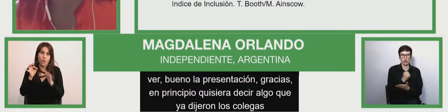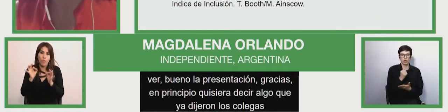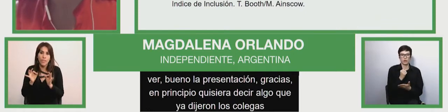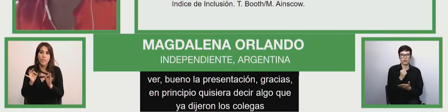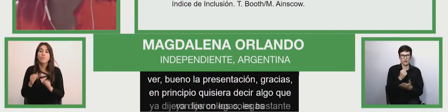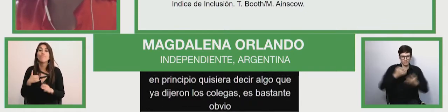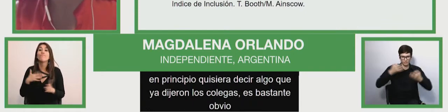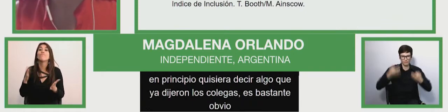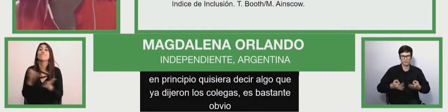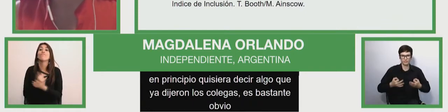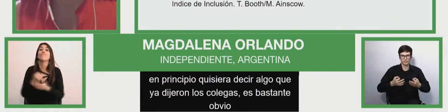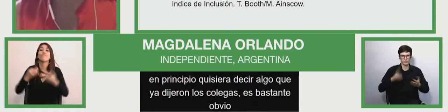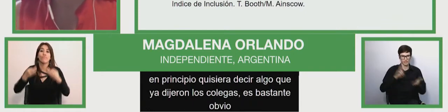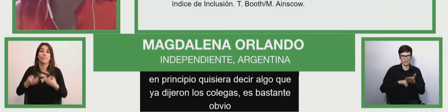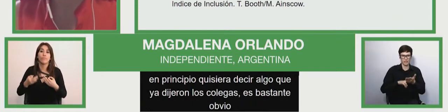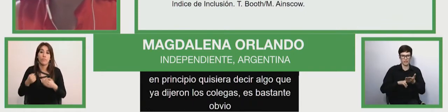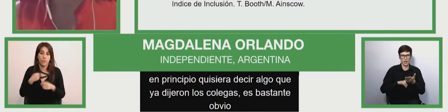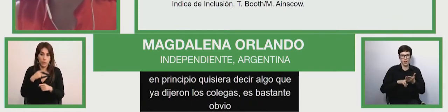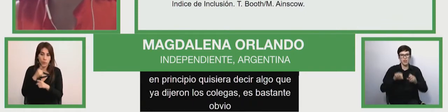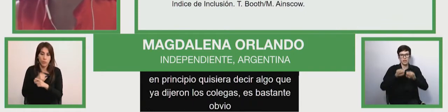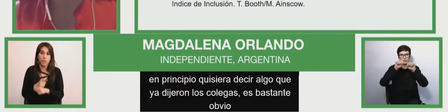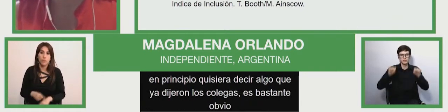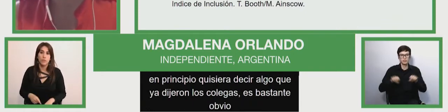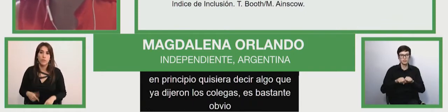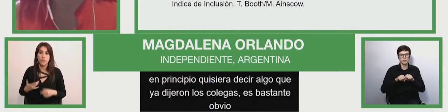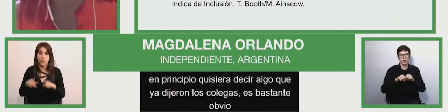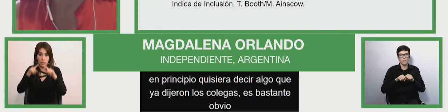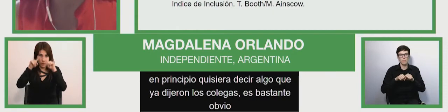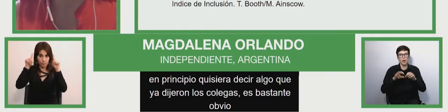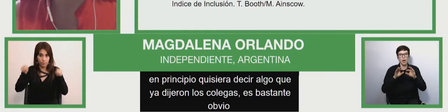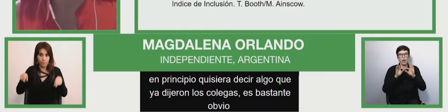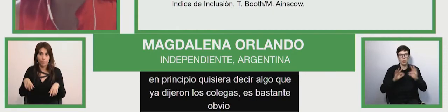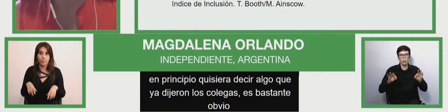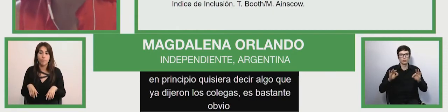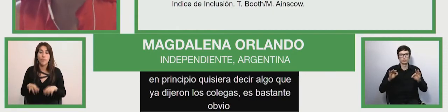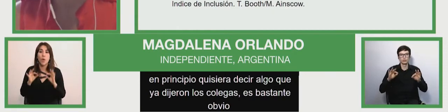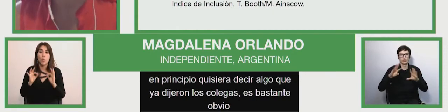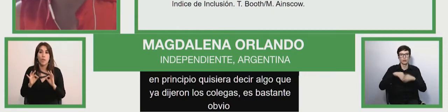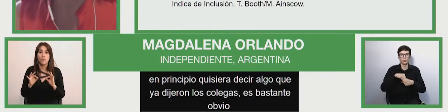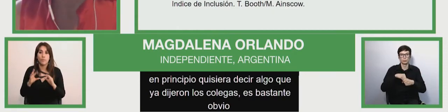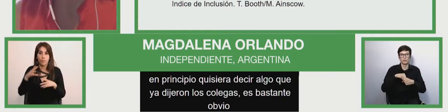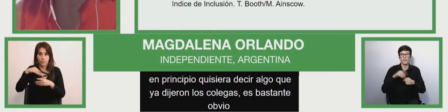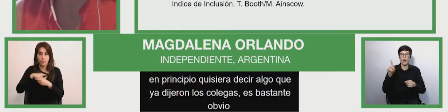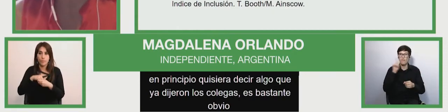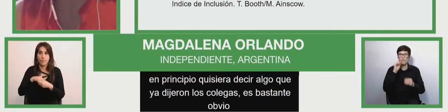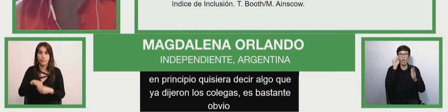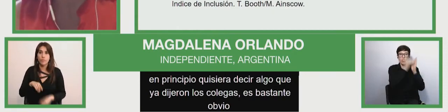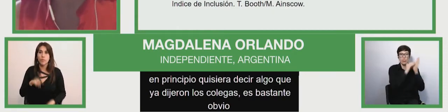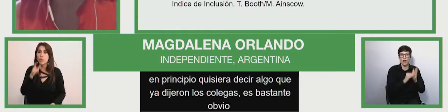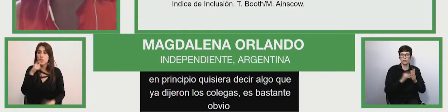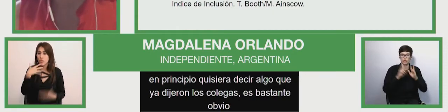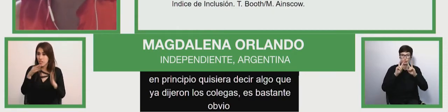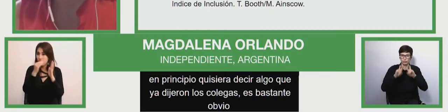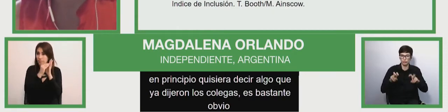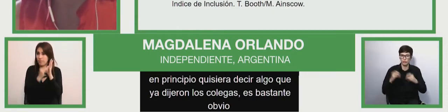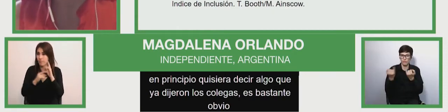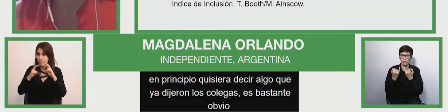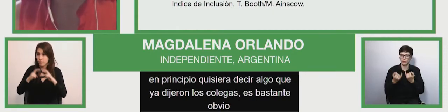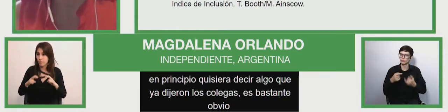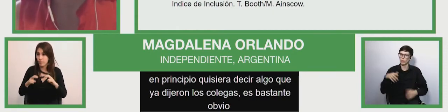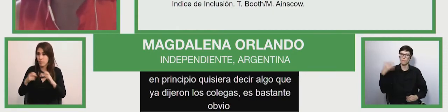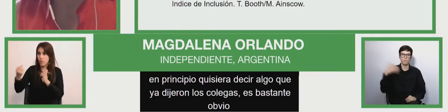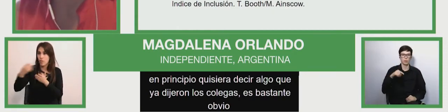forward concrete actions we're needing in inclusive i should to have data it is key paraphrasing and scope